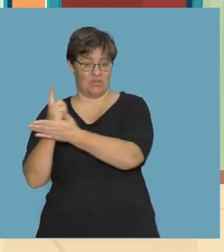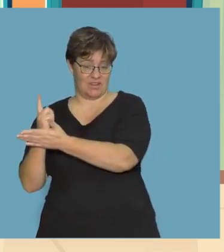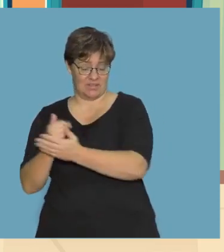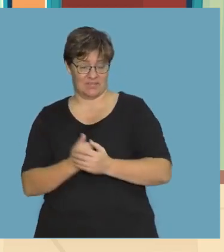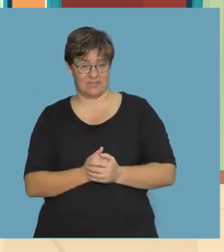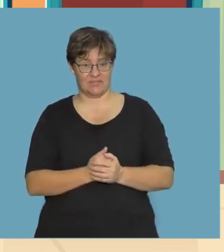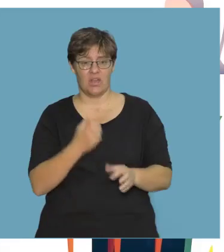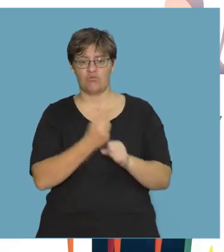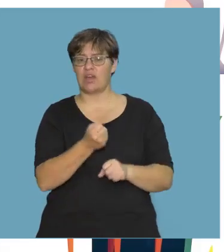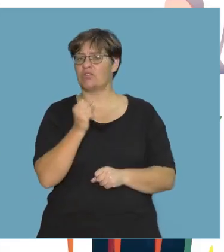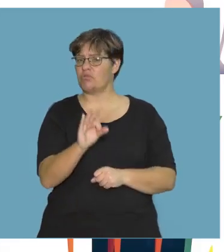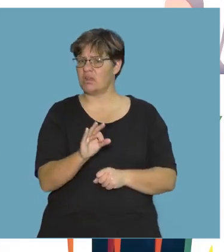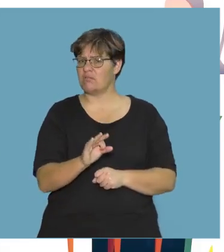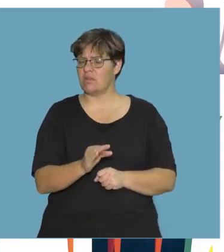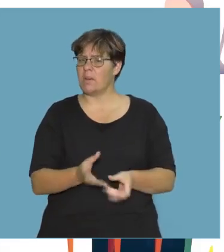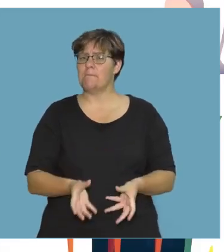where do we find books?